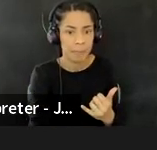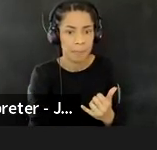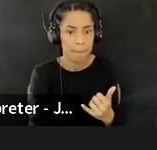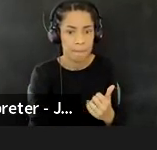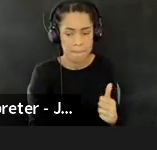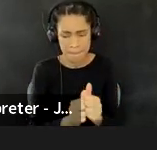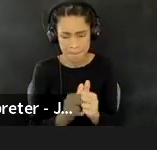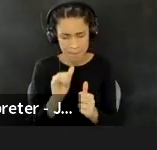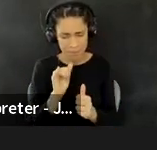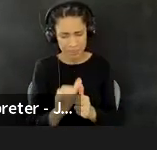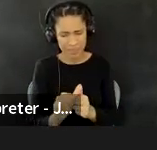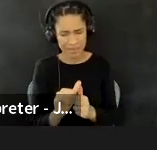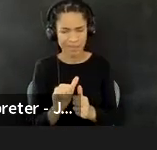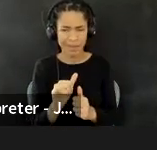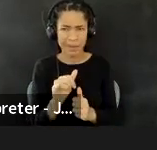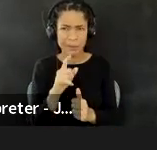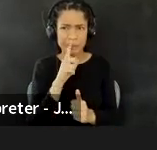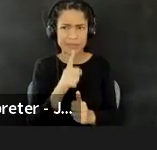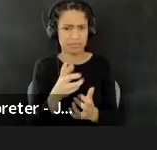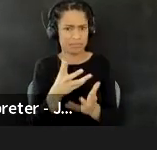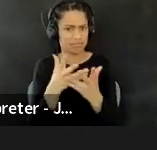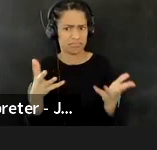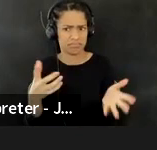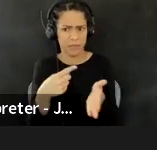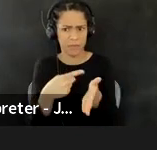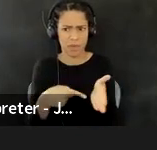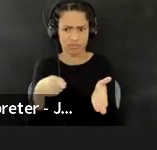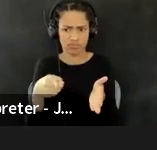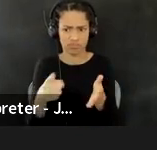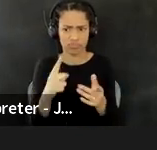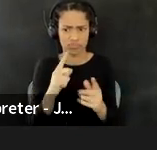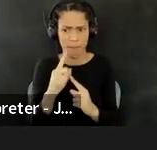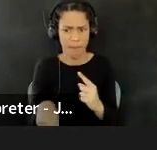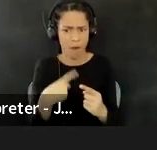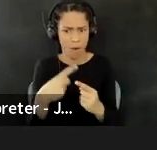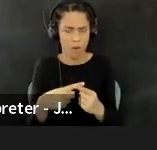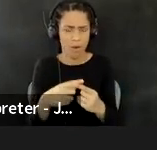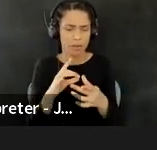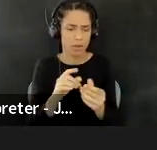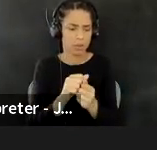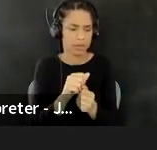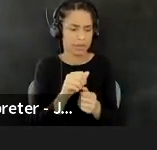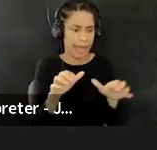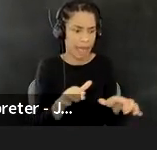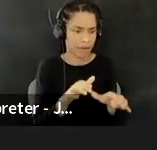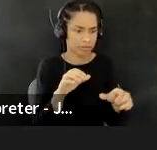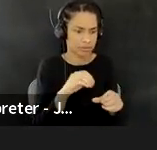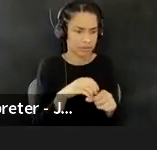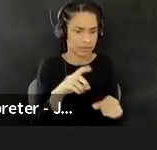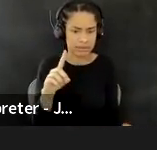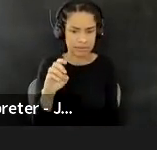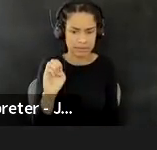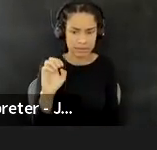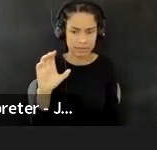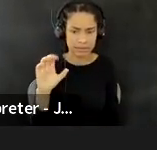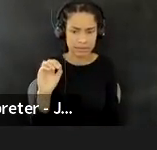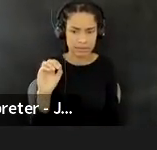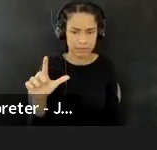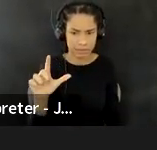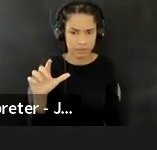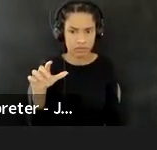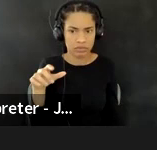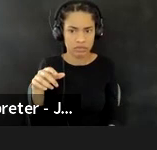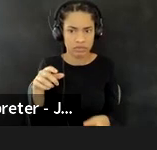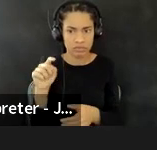but I'll kind of underscore about a lot of what you're talking about, um, about action of the decal track is that, um, for those folks in the